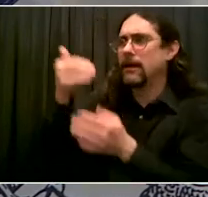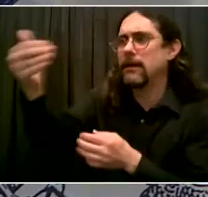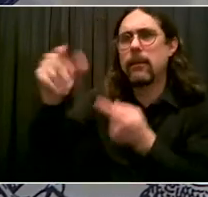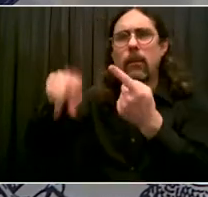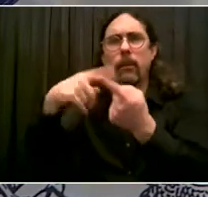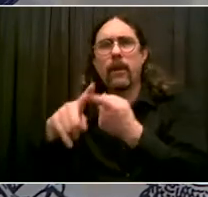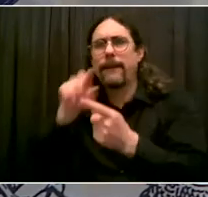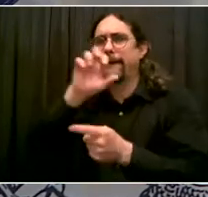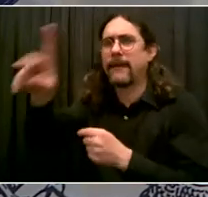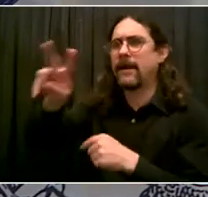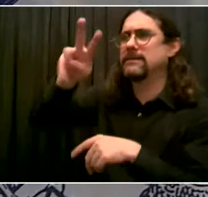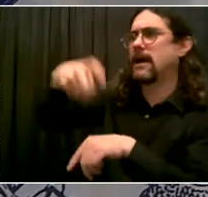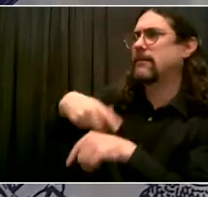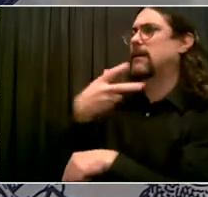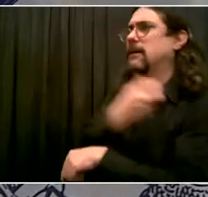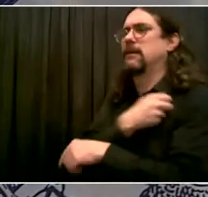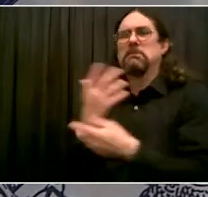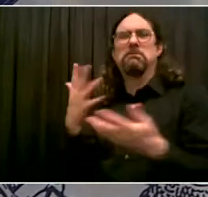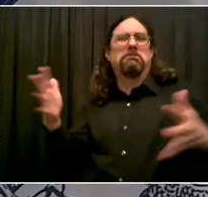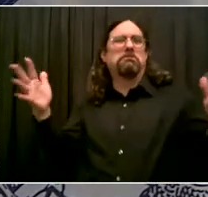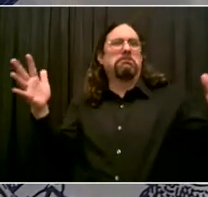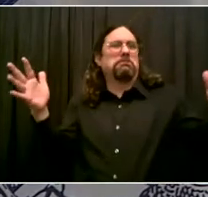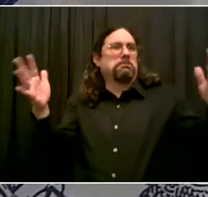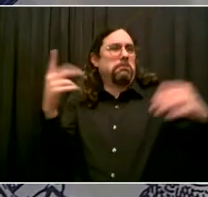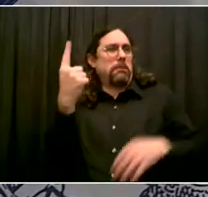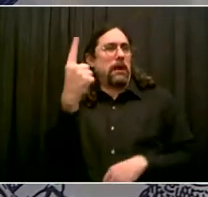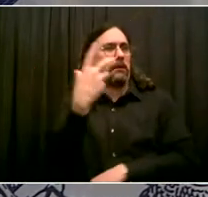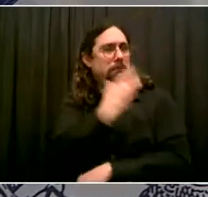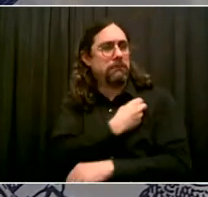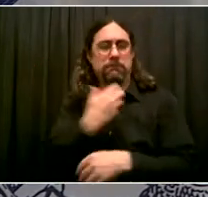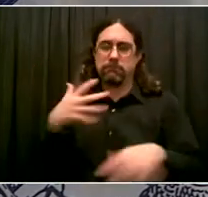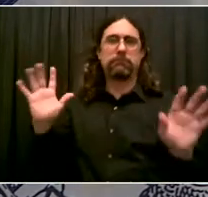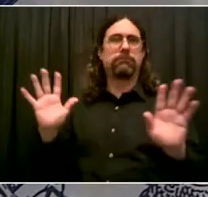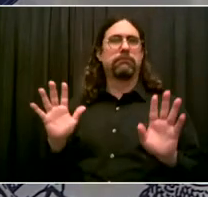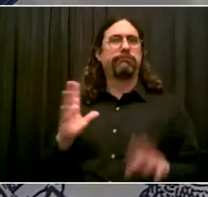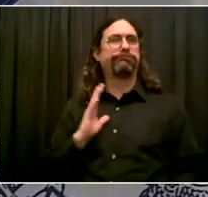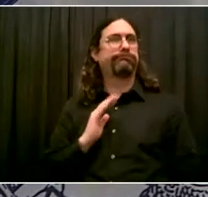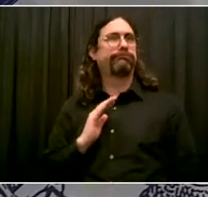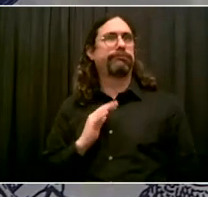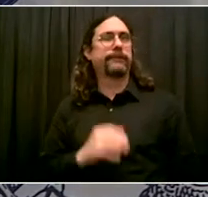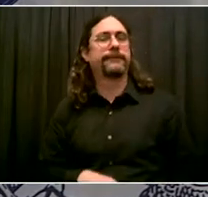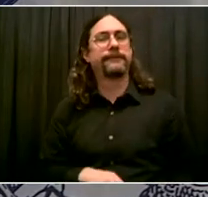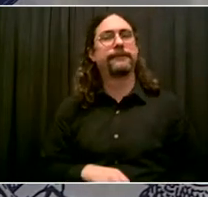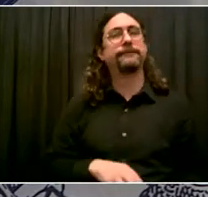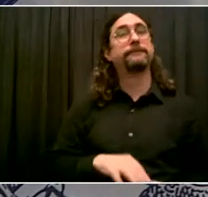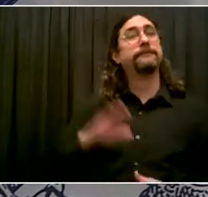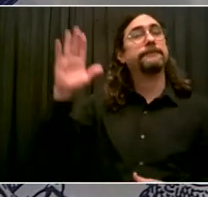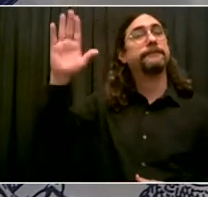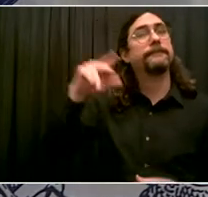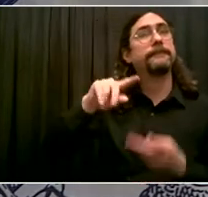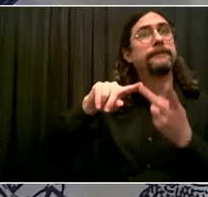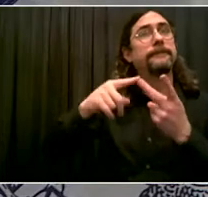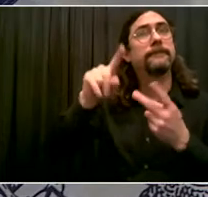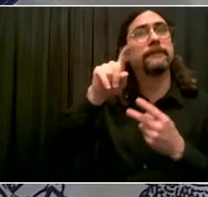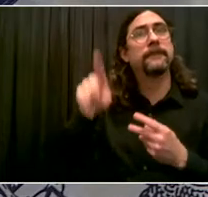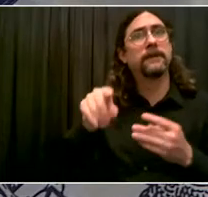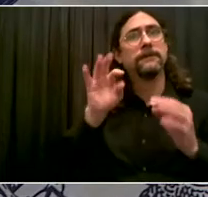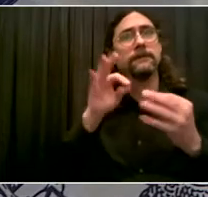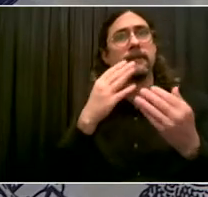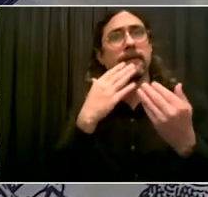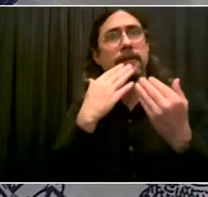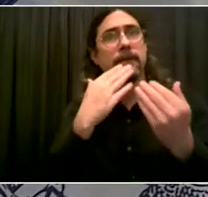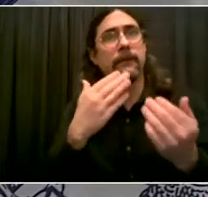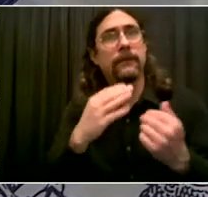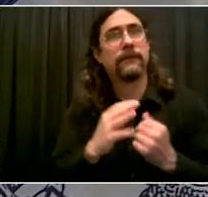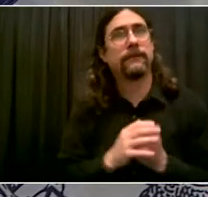Thanks. And then I was on our New York Times website today and, you know, it says very clearly no large city is faring worse right now than New